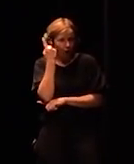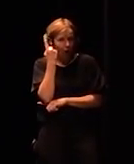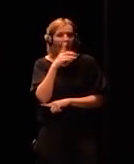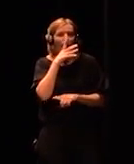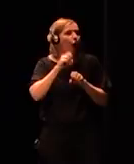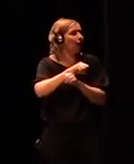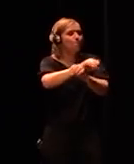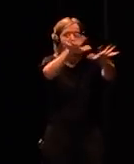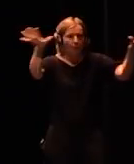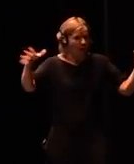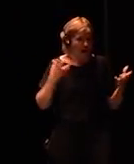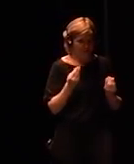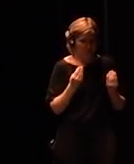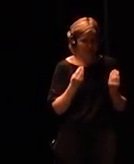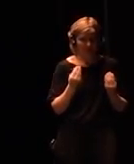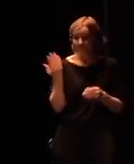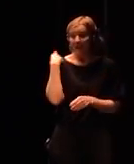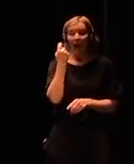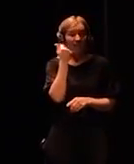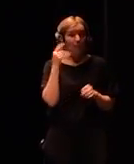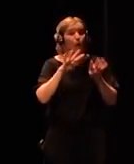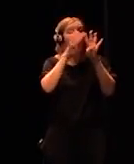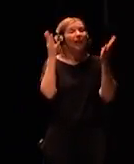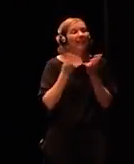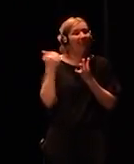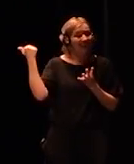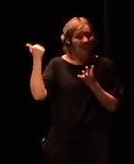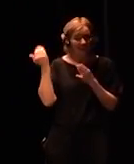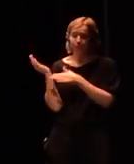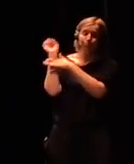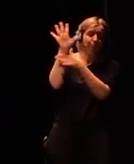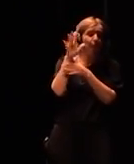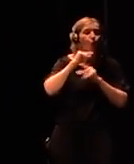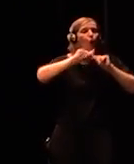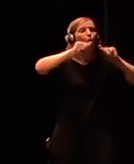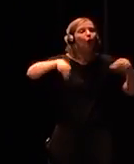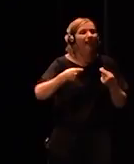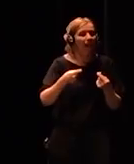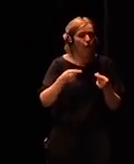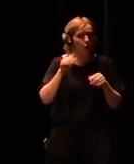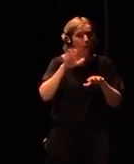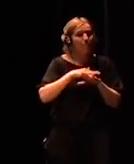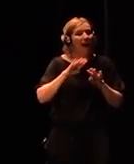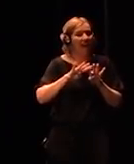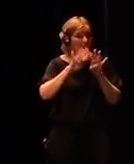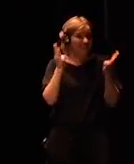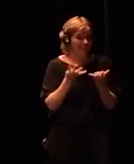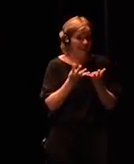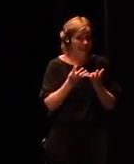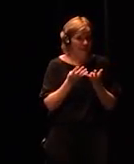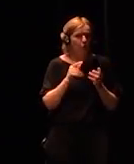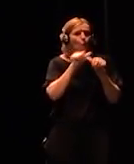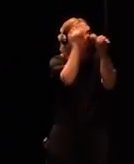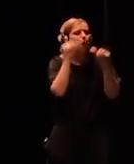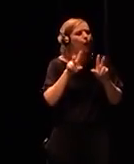The Contract for the Web. It's a new way to think about how we're going to do the internet. This is a huge movement and this has to be a European